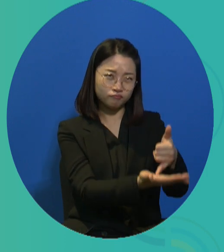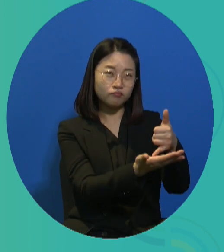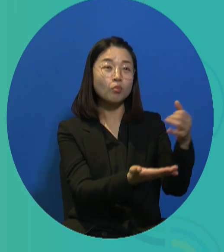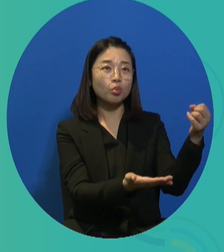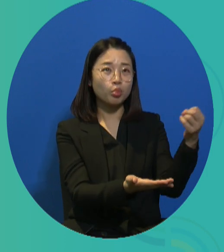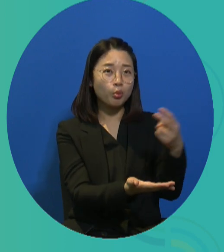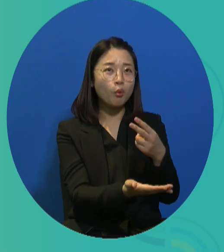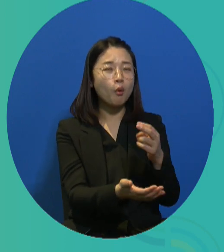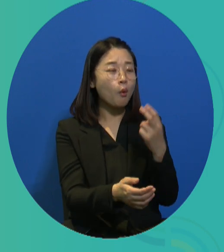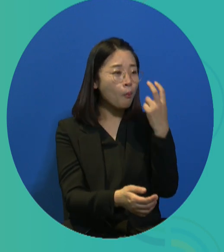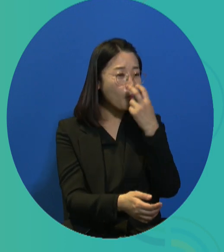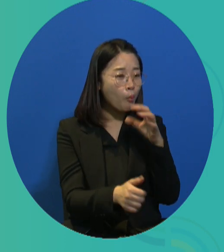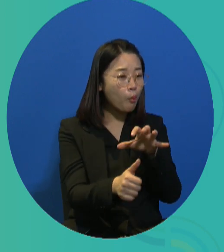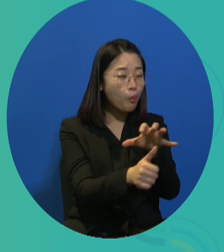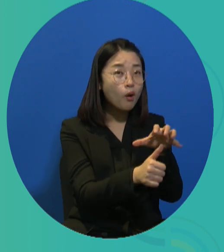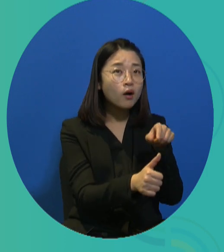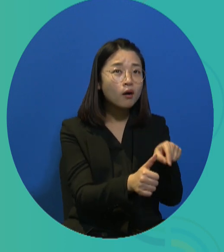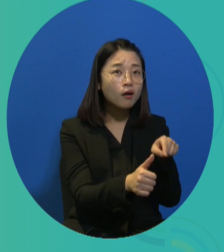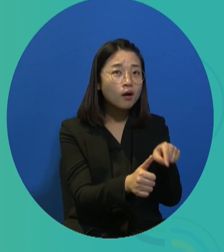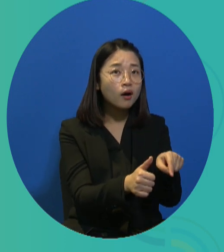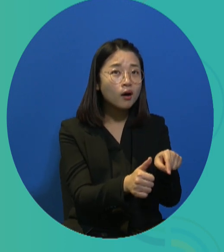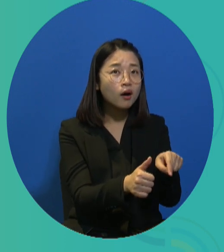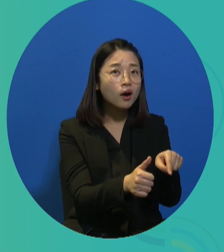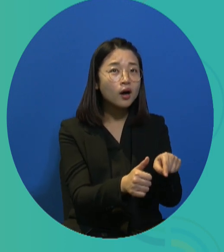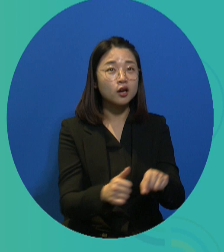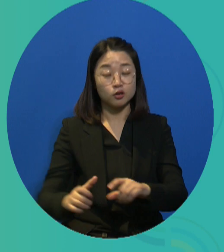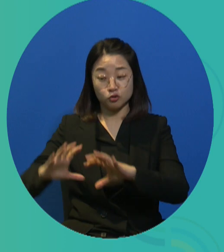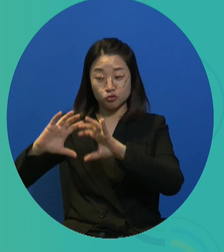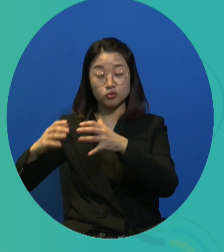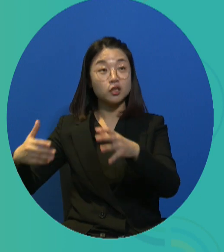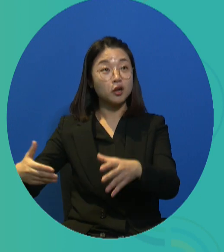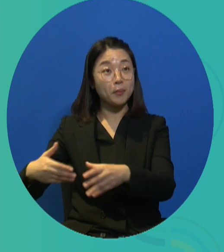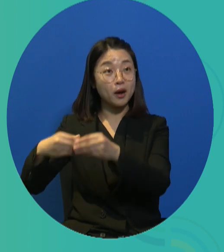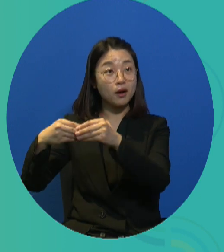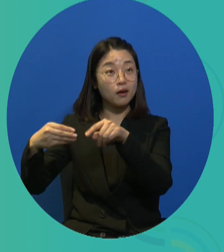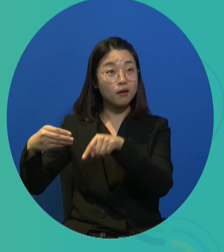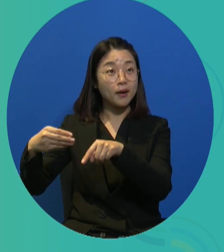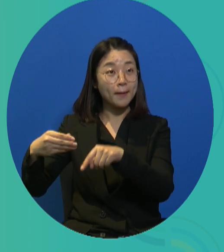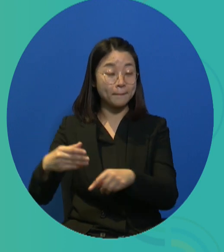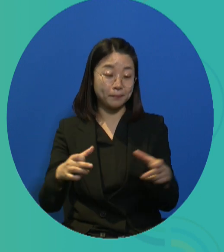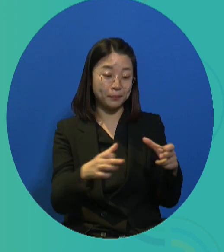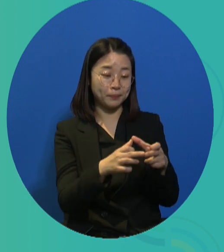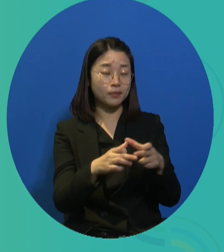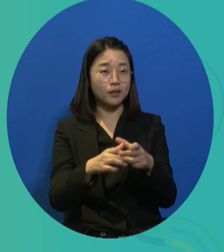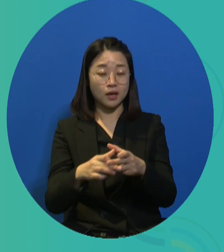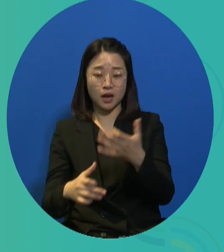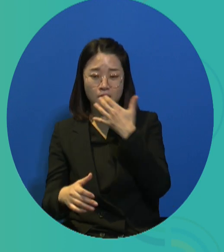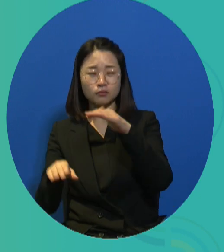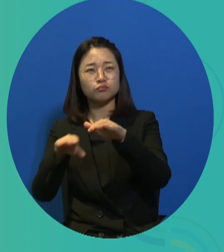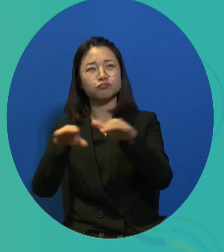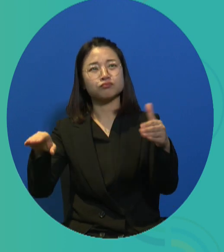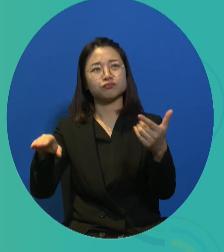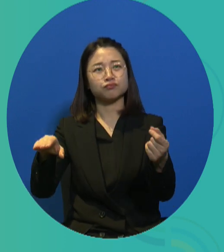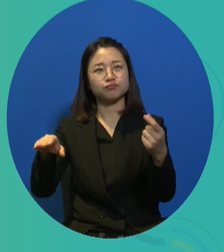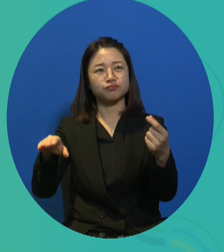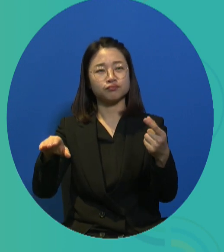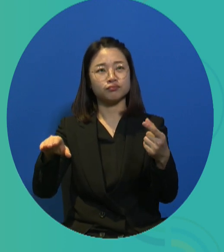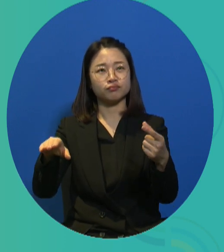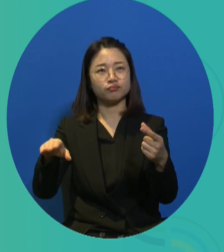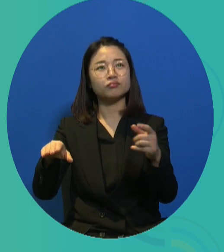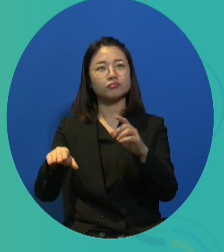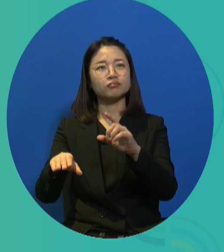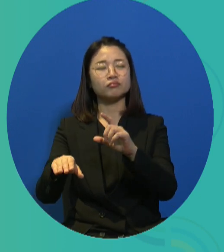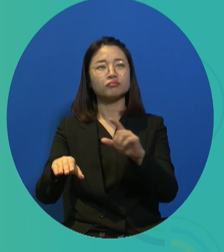comprehensive and a complete international convention to promote the rights of persons with disabilities. And it